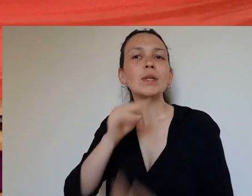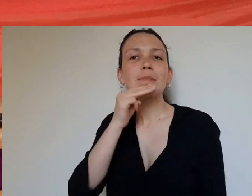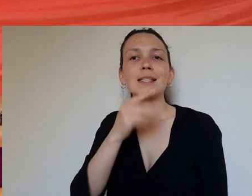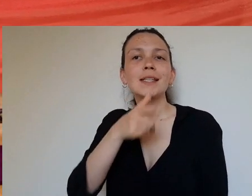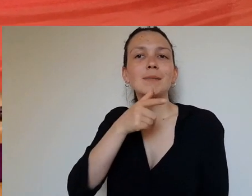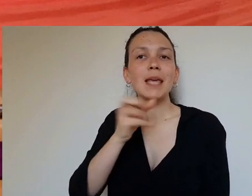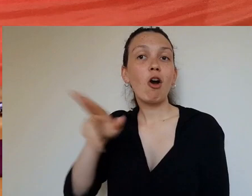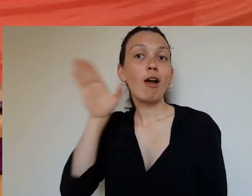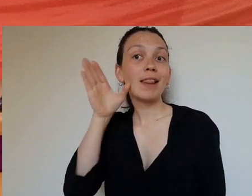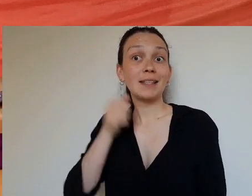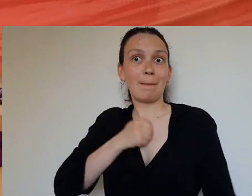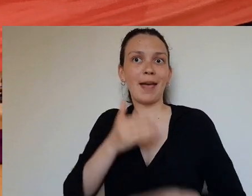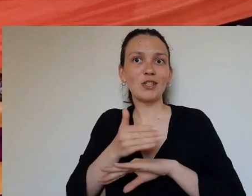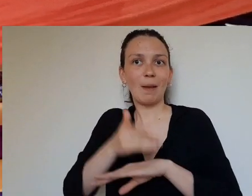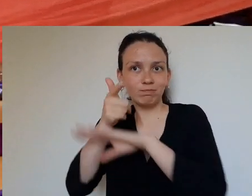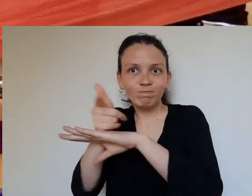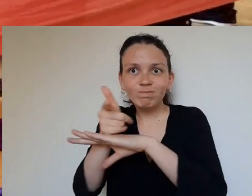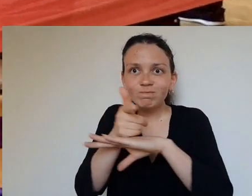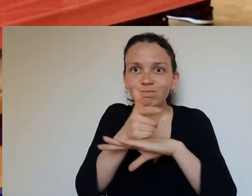document what unfolds in these spaces.